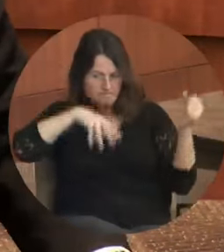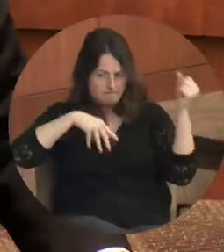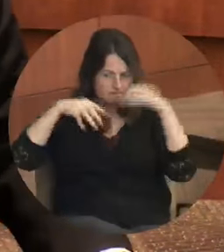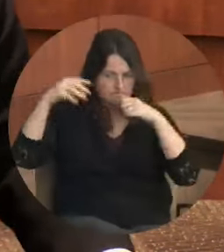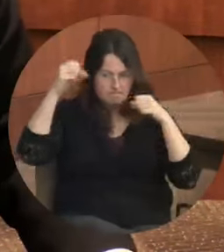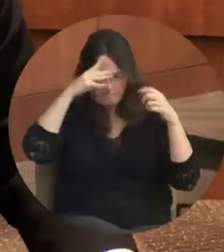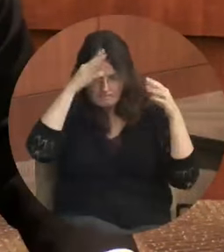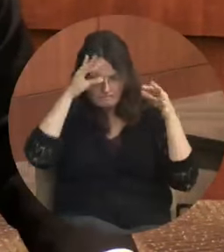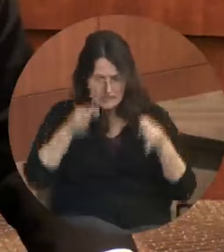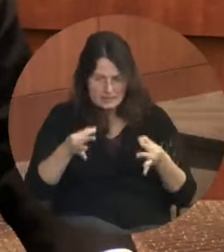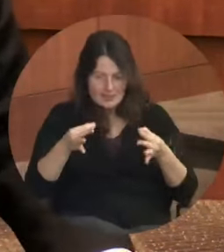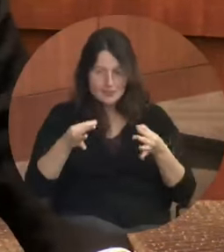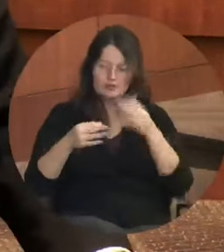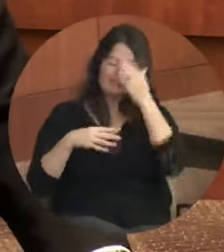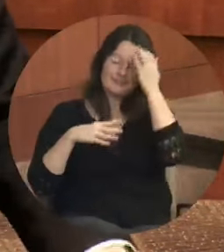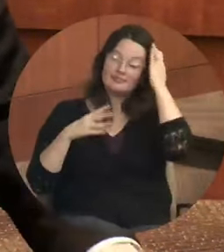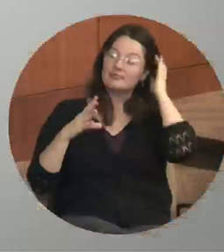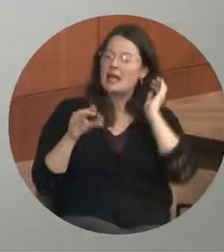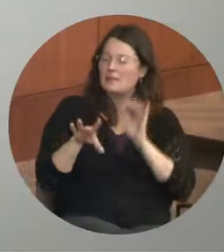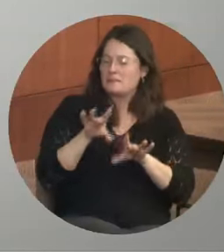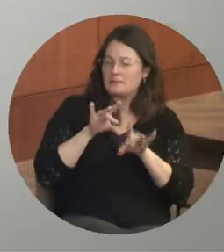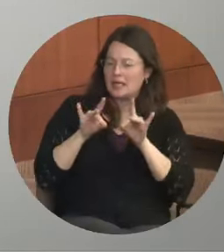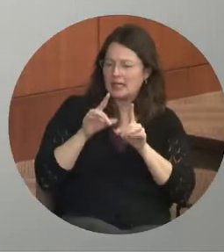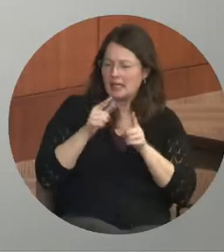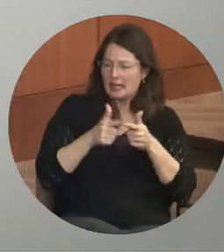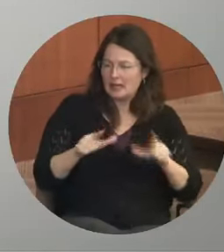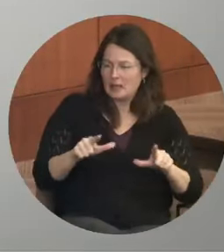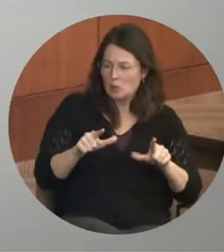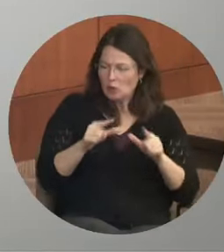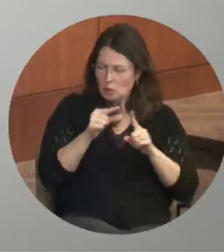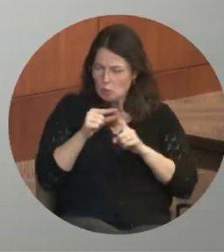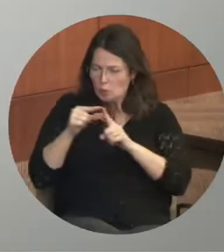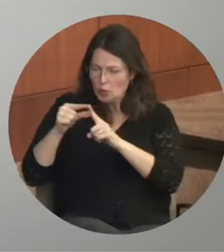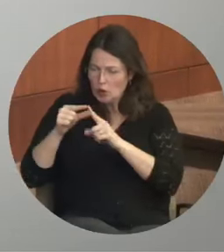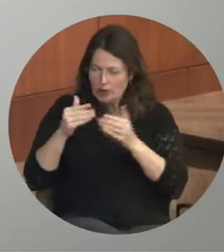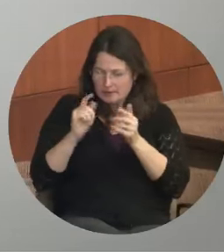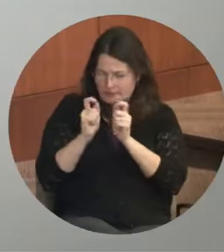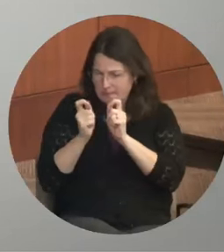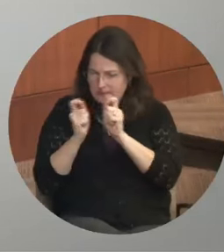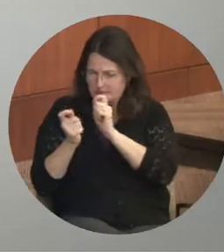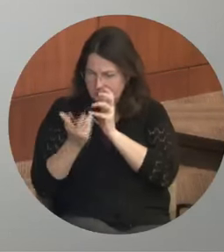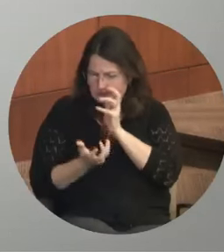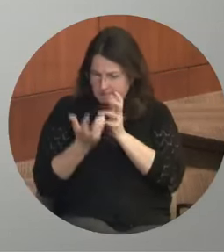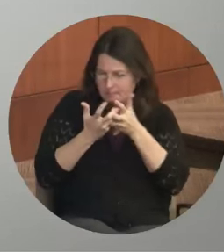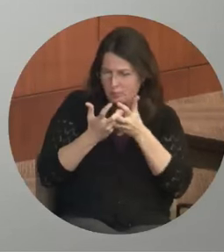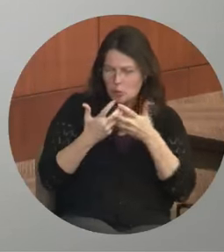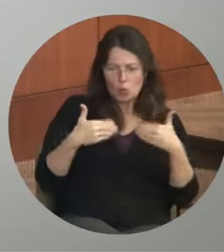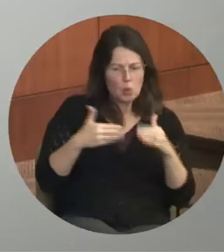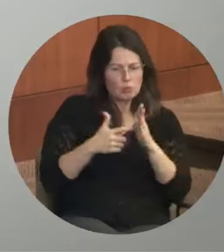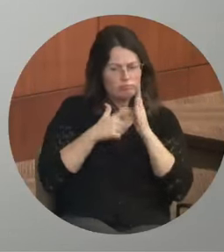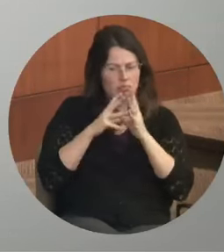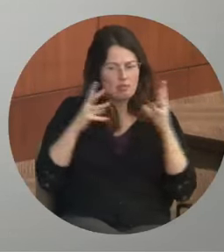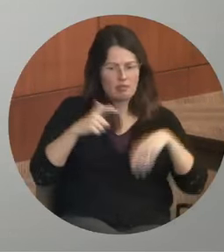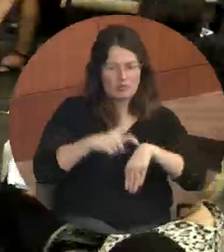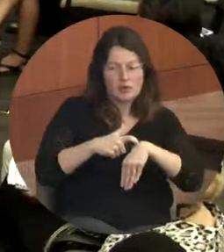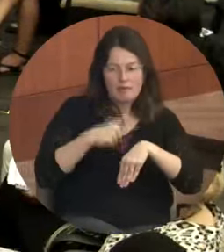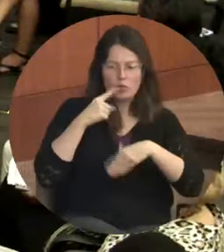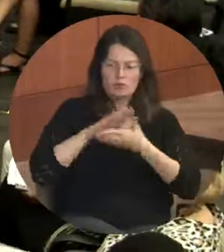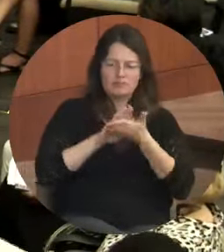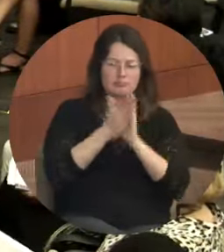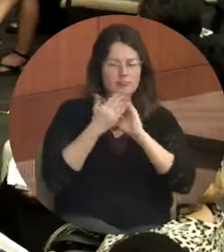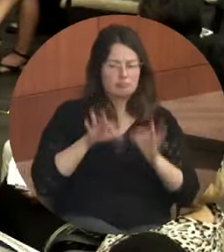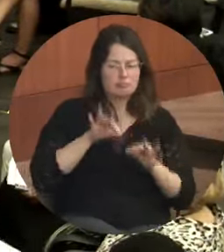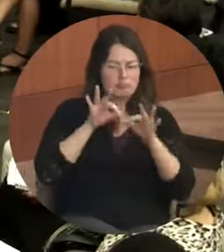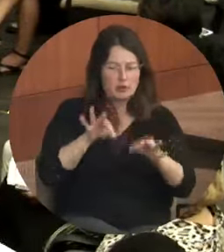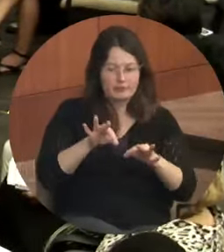Choosing the words is something we do very carefully. You know, wordsmithing probably takes as much time as coming up with ideas, right? And